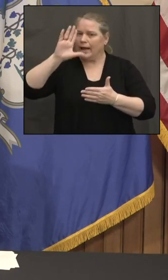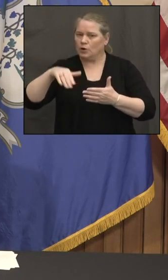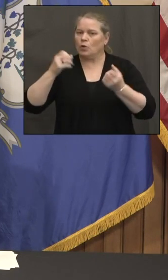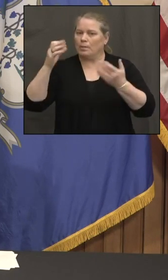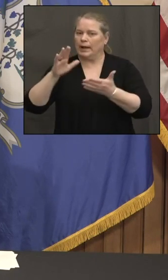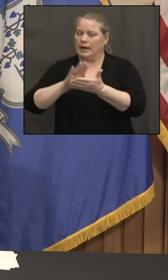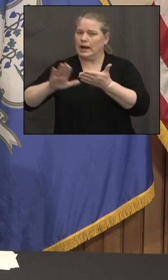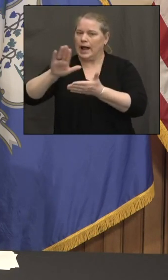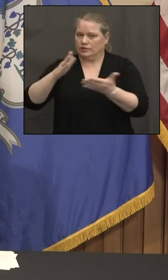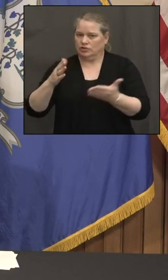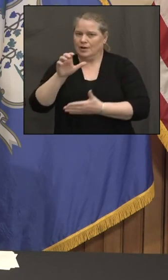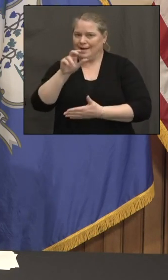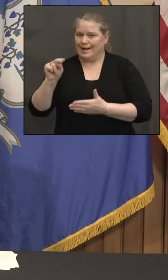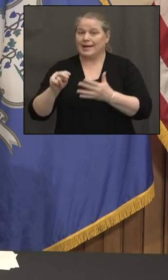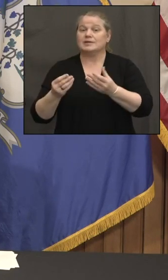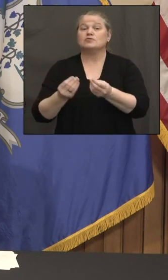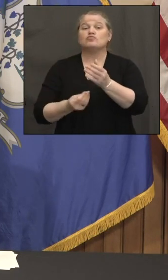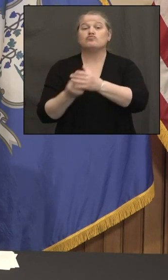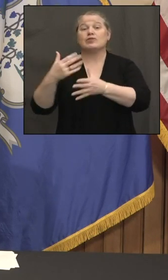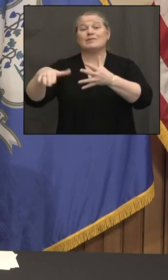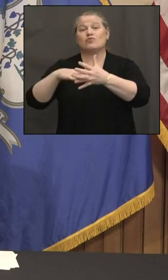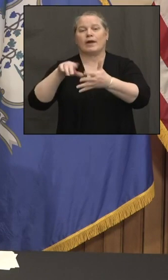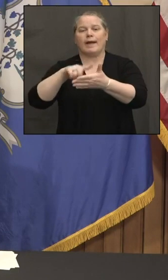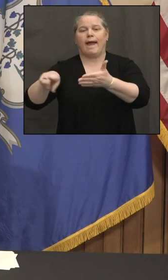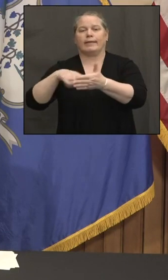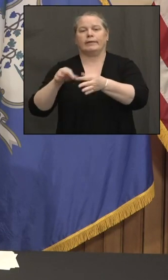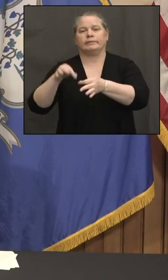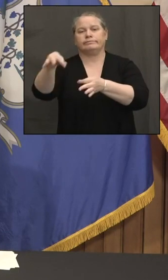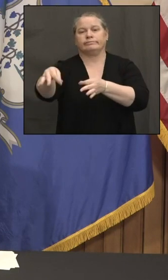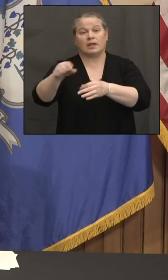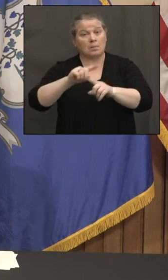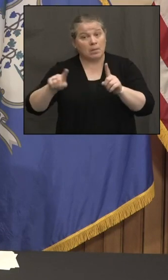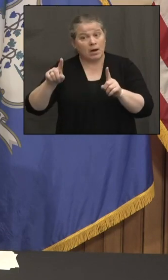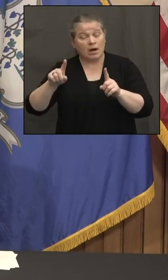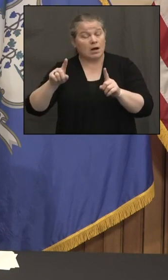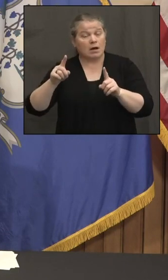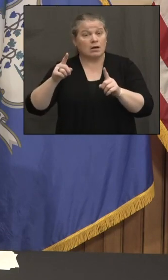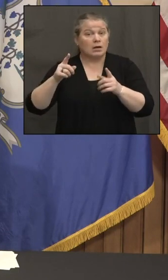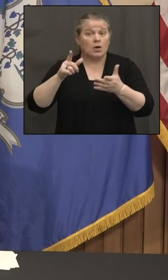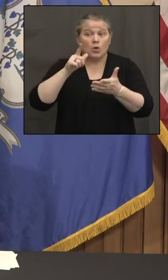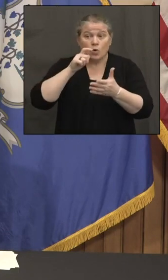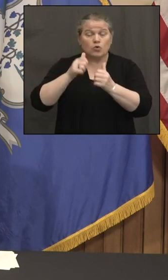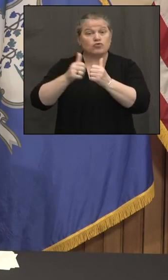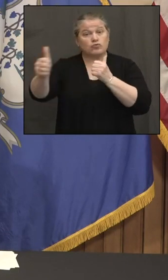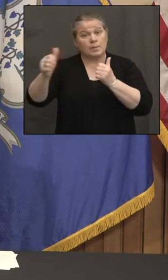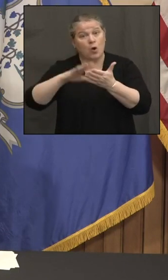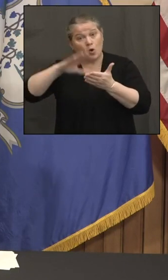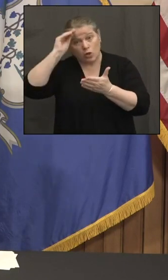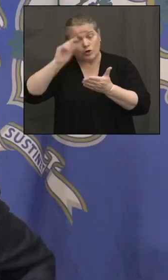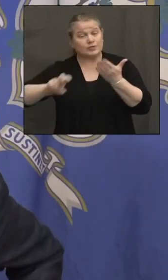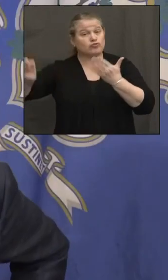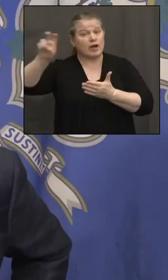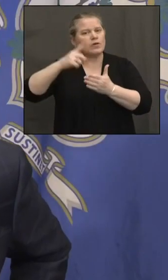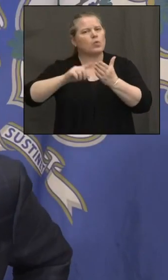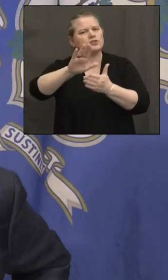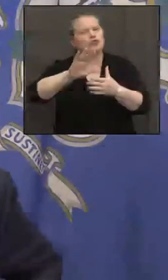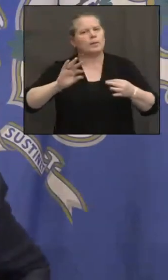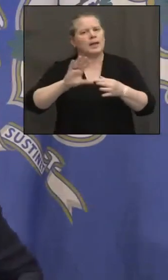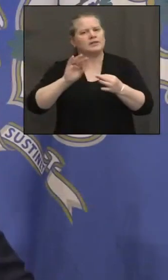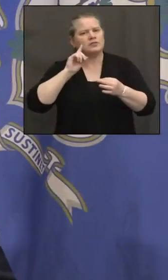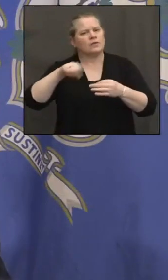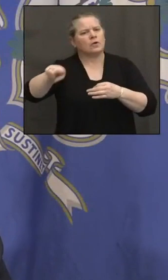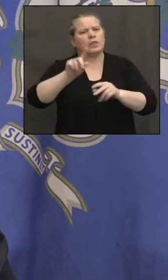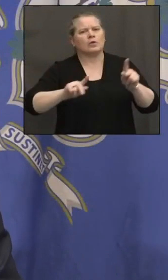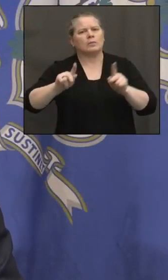spring break, but even outside of that, any concern about people traveling while they're remote learning? And what would your message be to those people? My message would be, um,